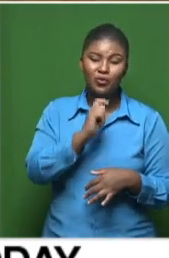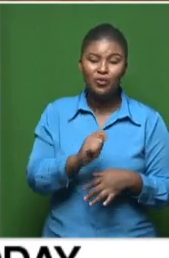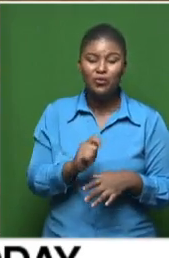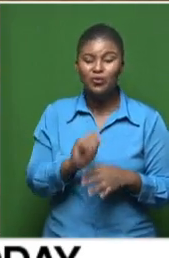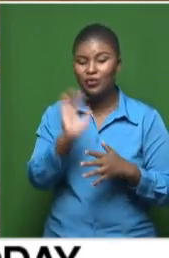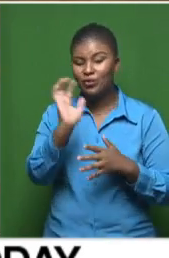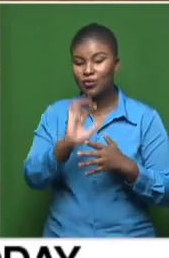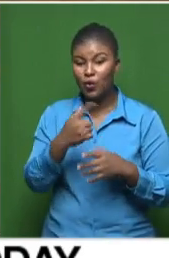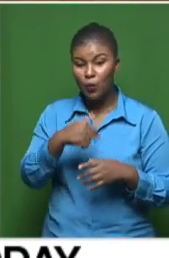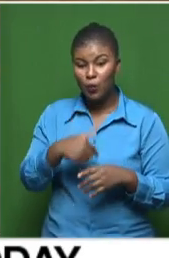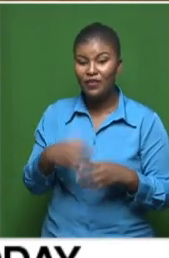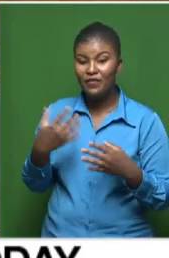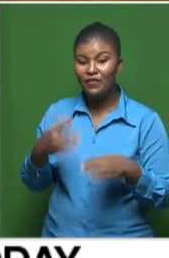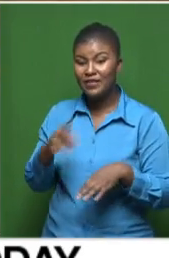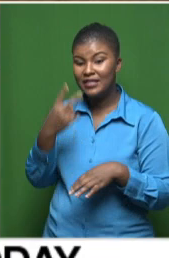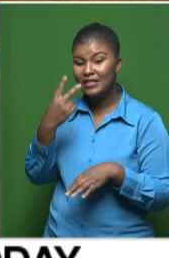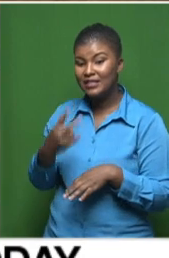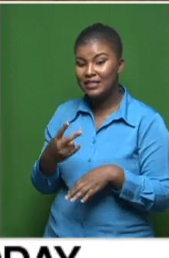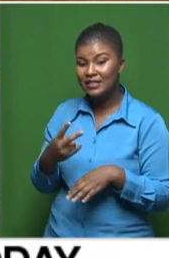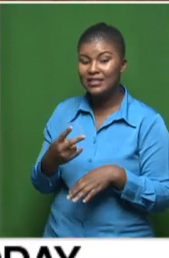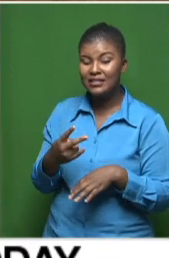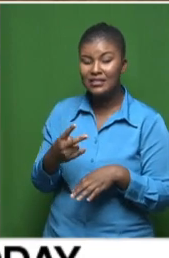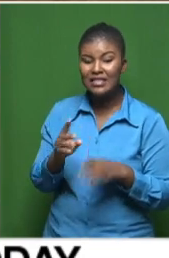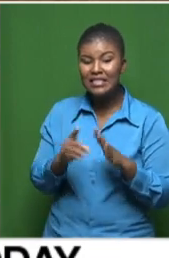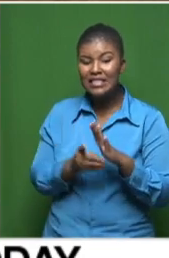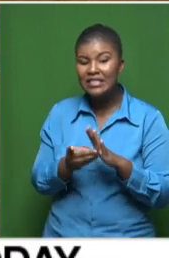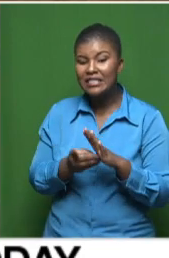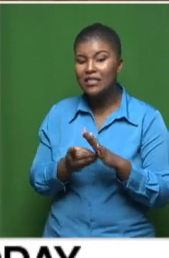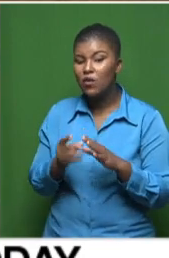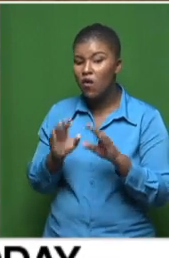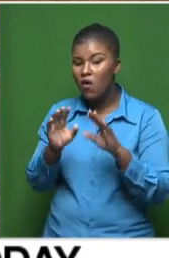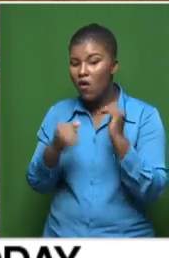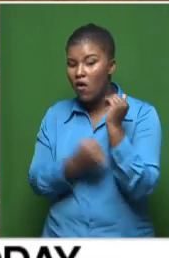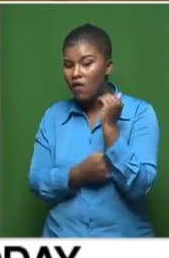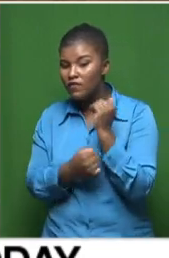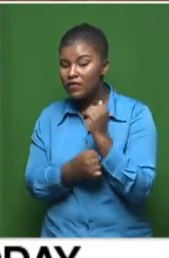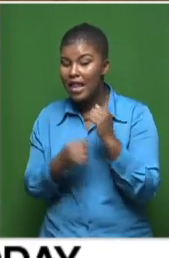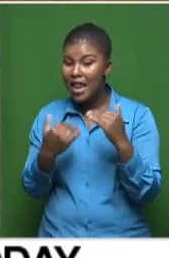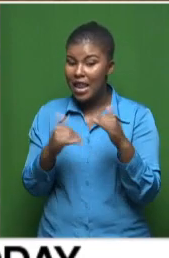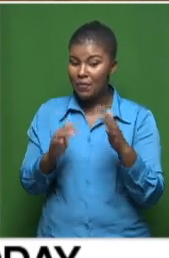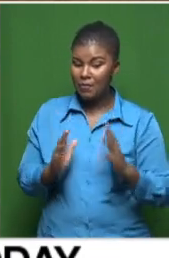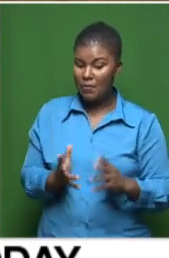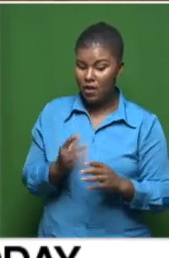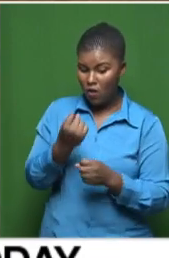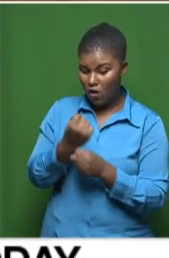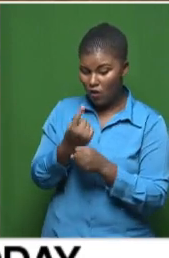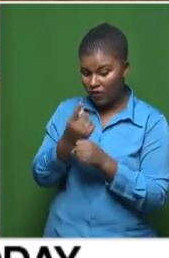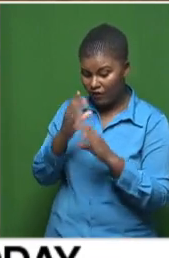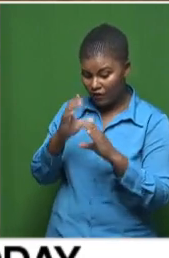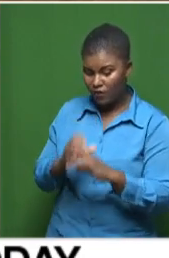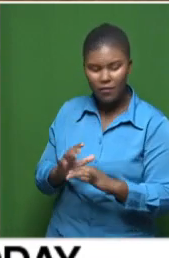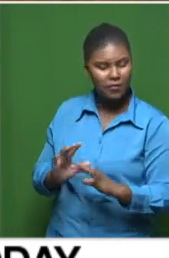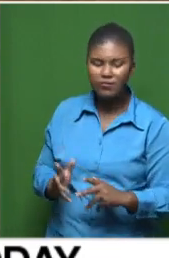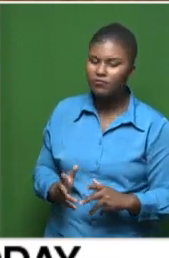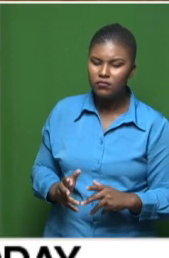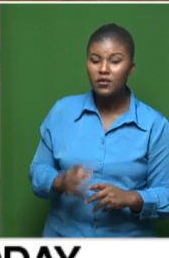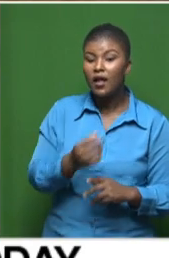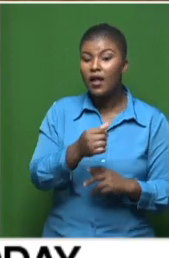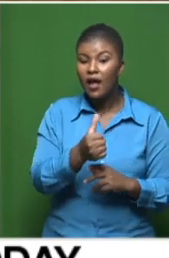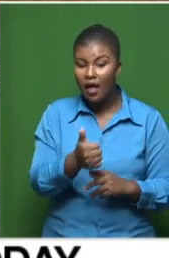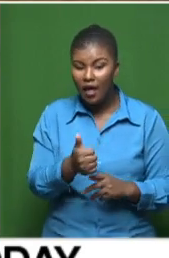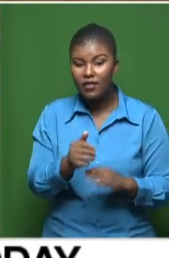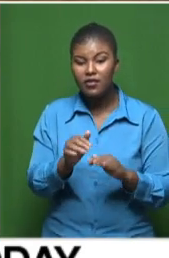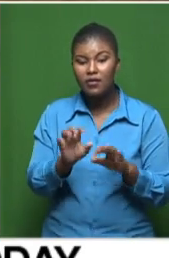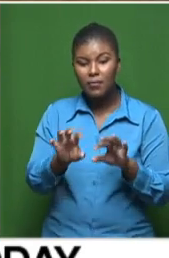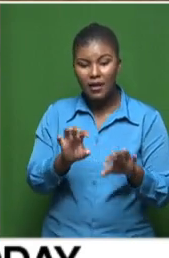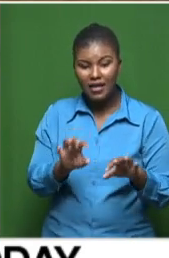pictures that we have seen at the various district offices. But also not limited to Gauteng. In mostly urban areas where, you know, there's a fight